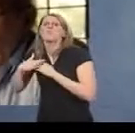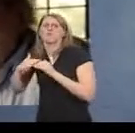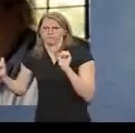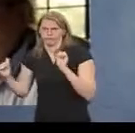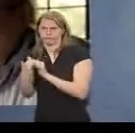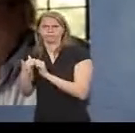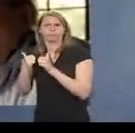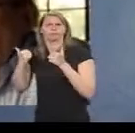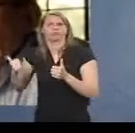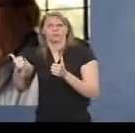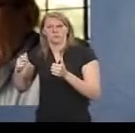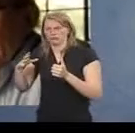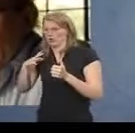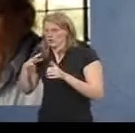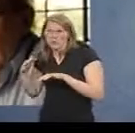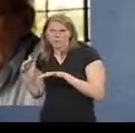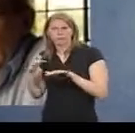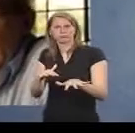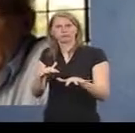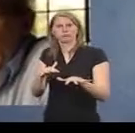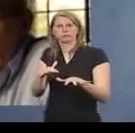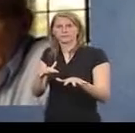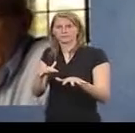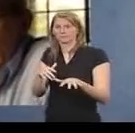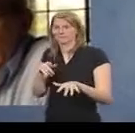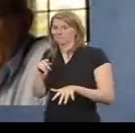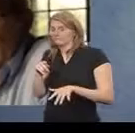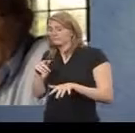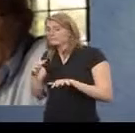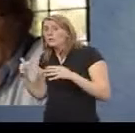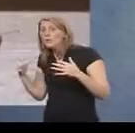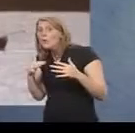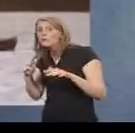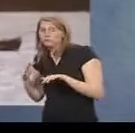That's holy war against America and the West.